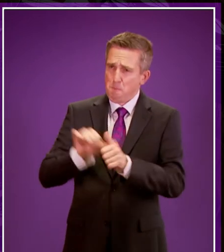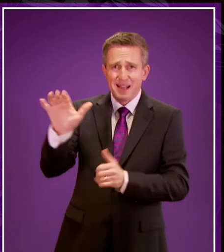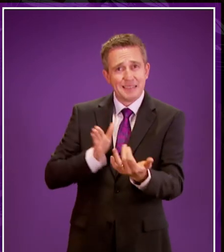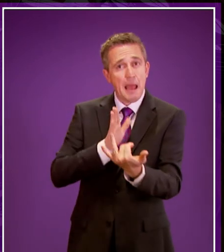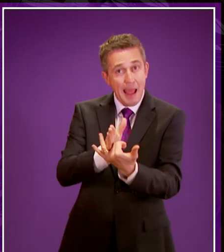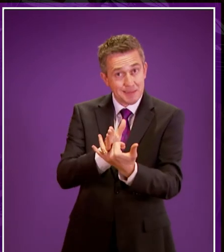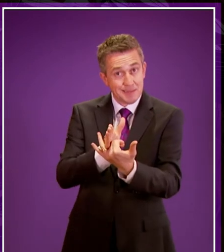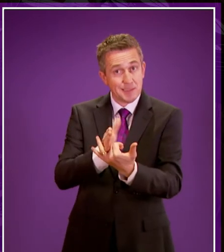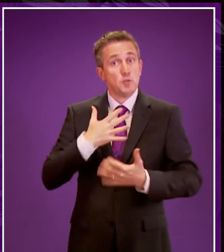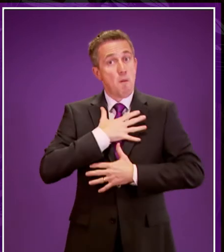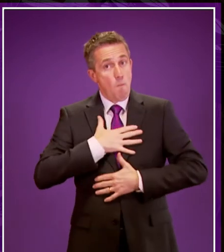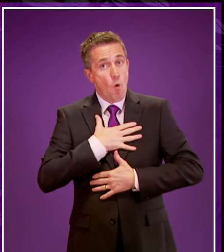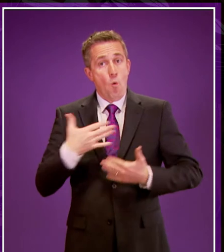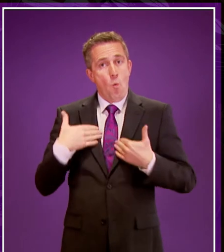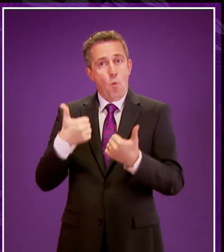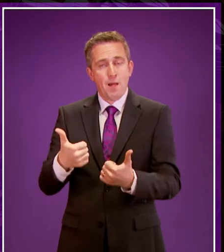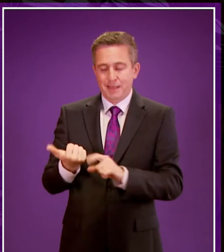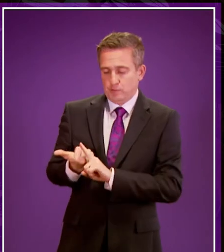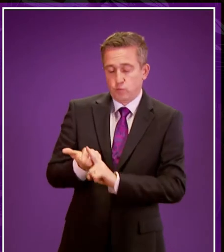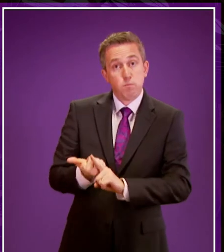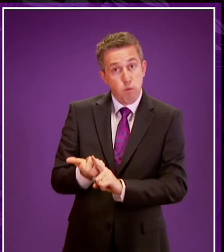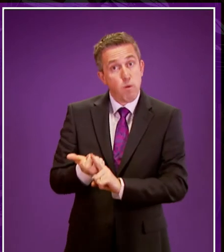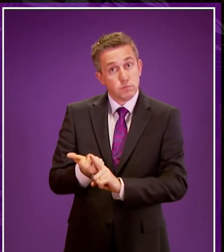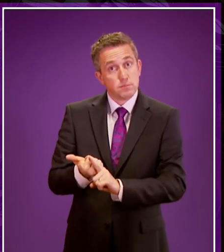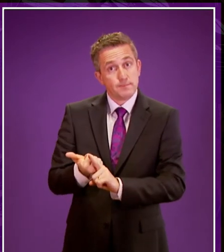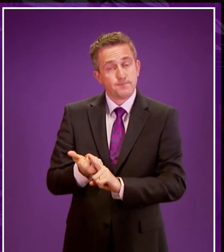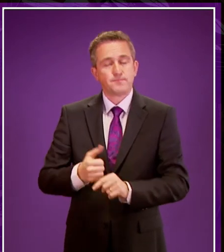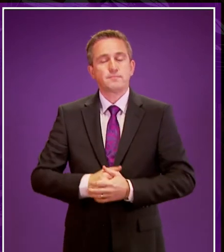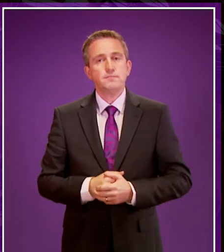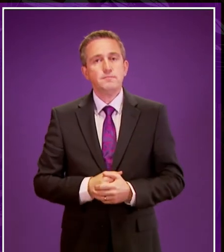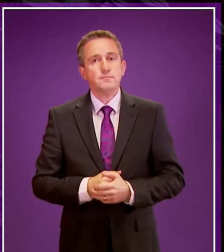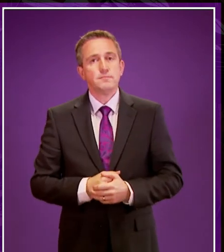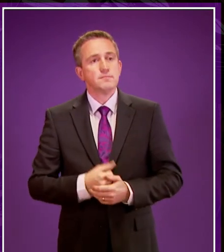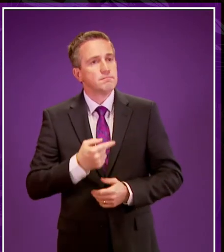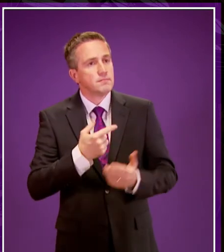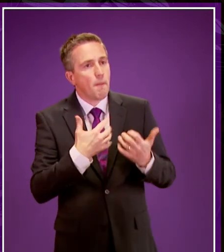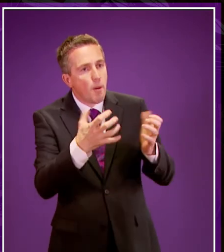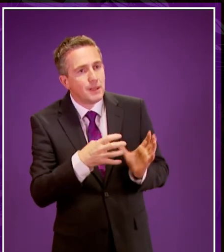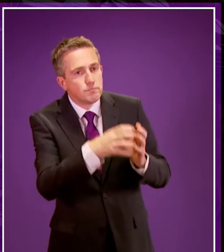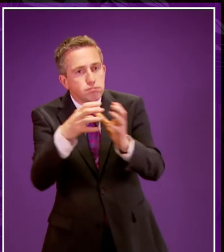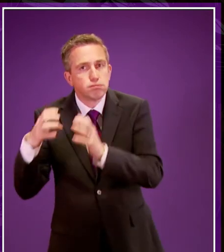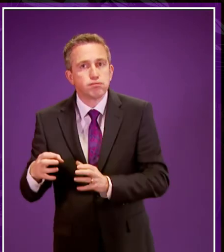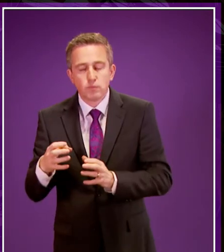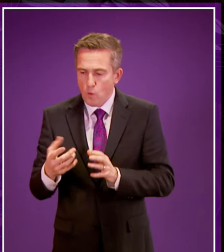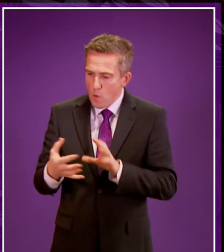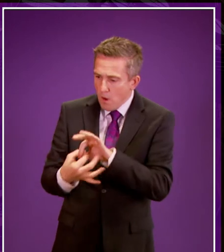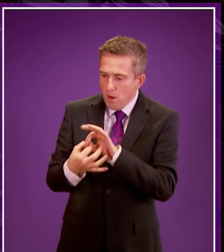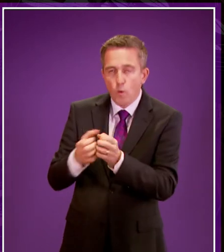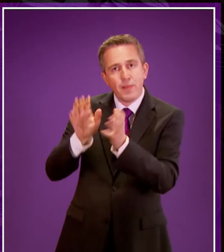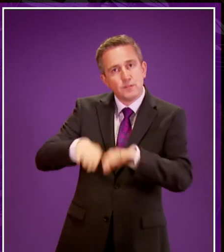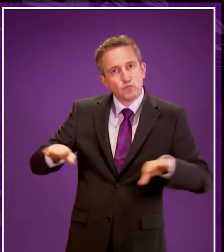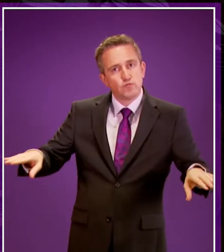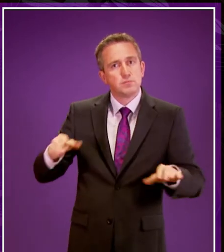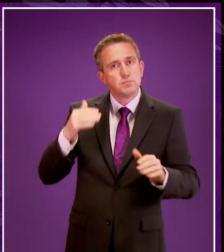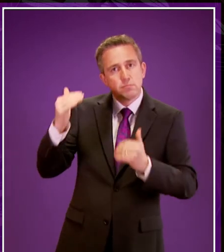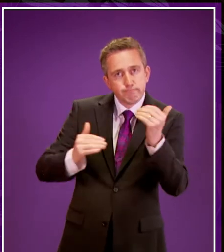emotional and wellbeing mental support. All public services who come into contact with children and young people have a role